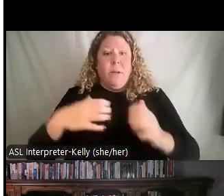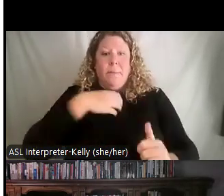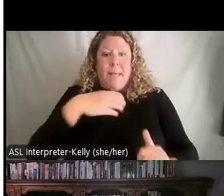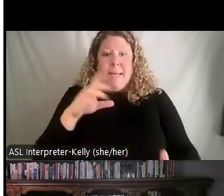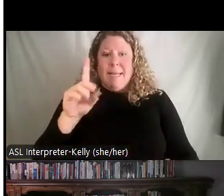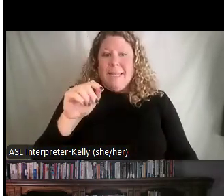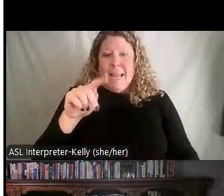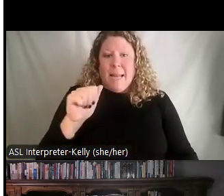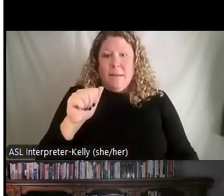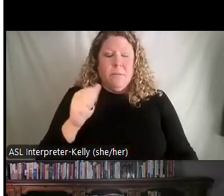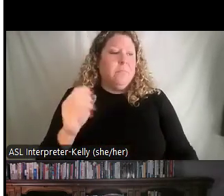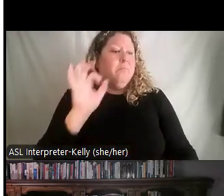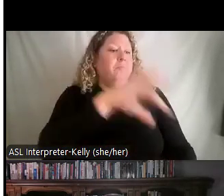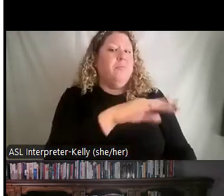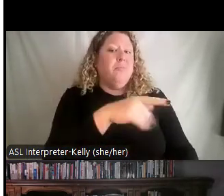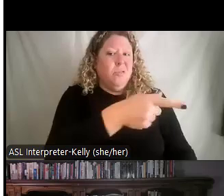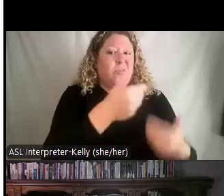and ask the team to solve the problem?